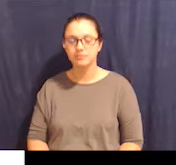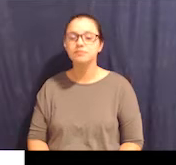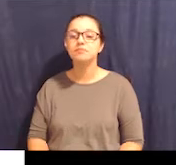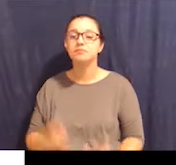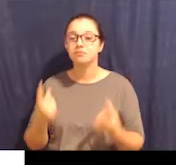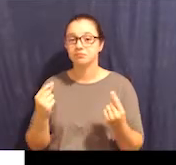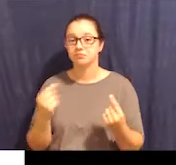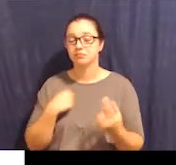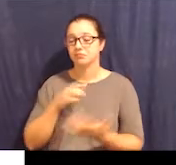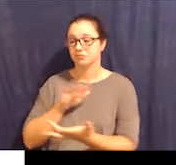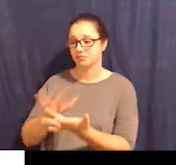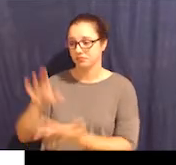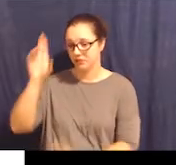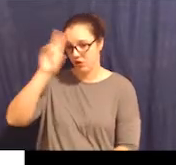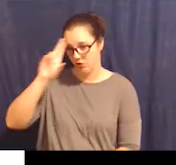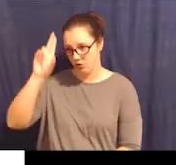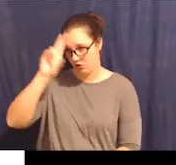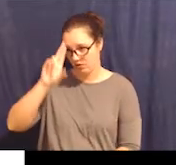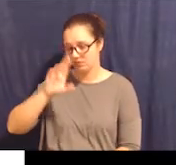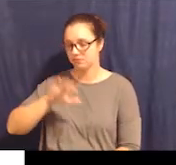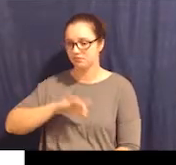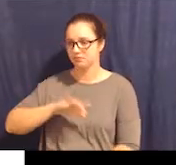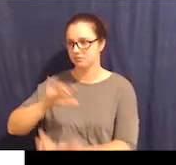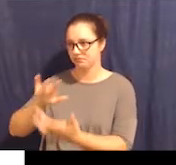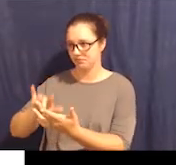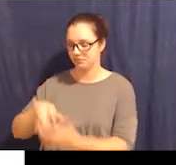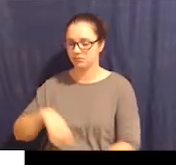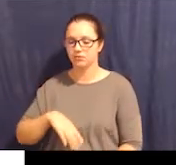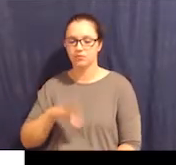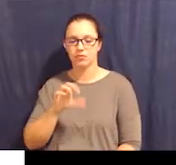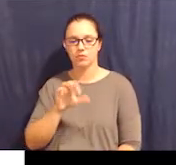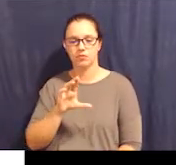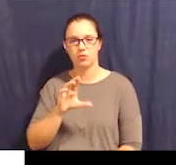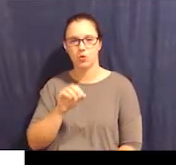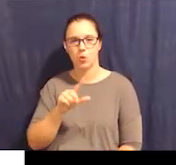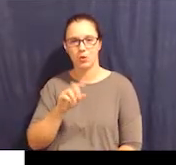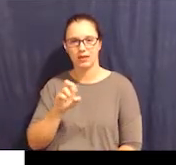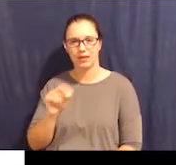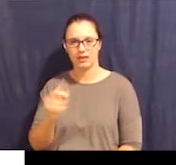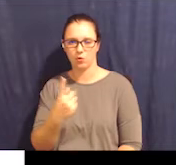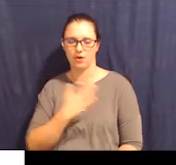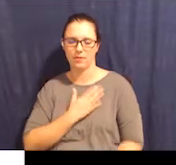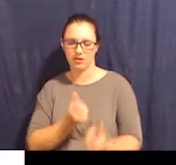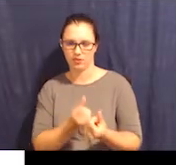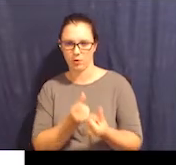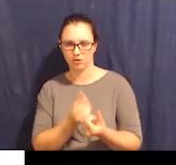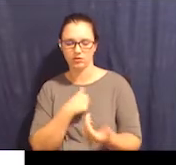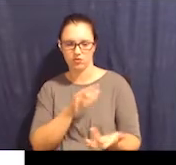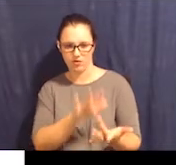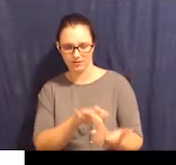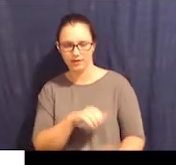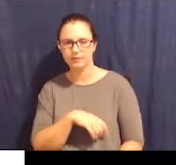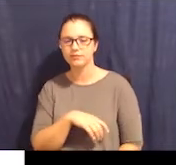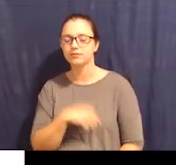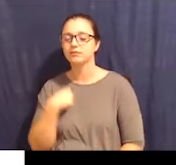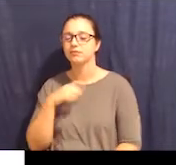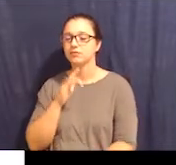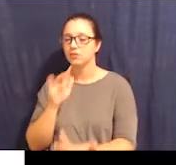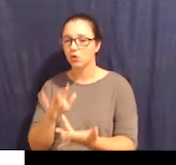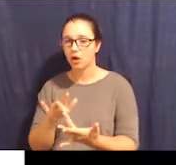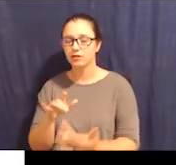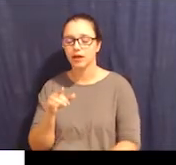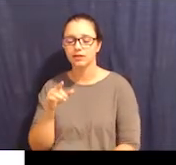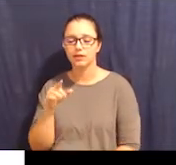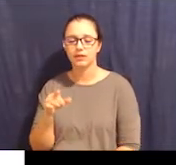So I contacted my uncle and I contacted Colleen, which is one of my supports. And I even